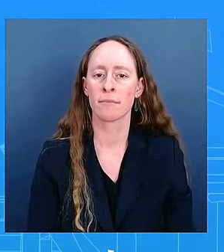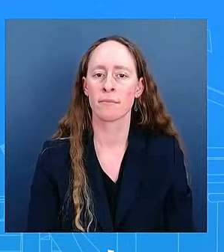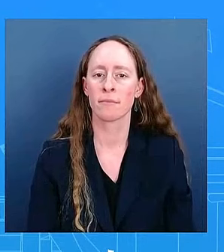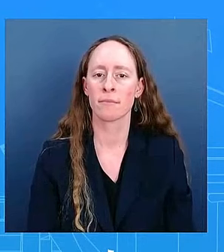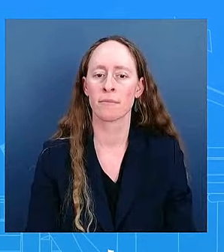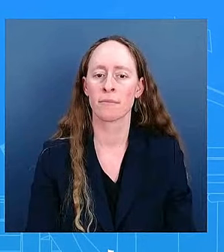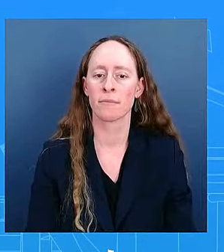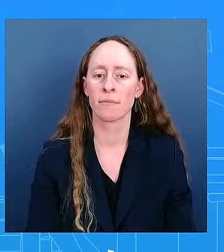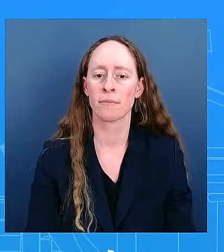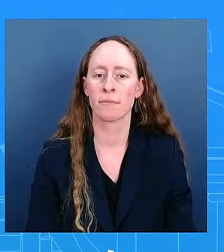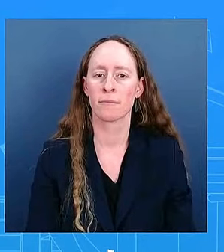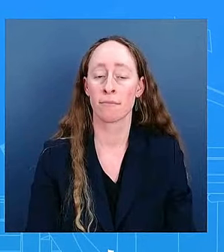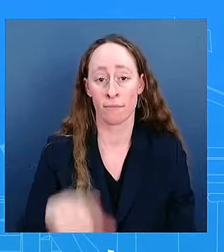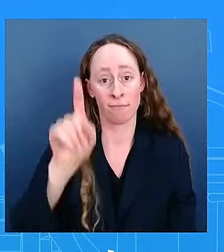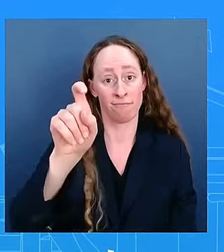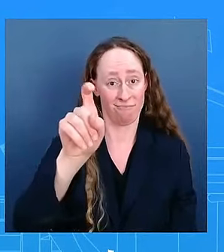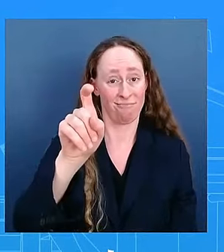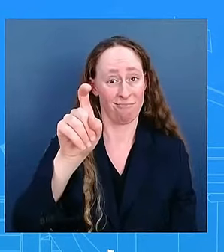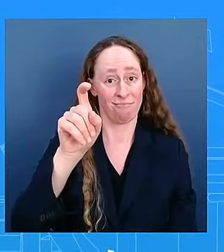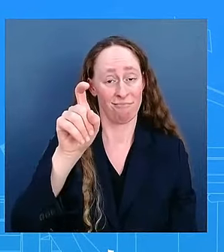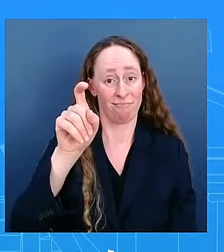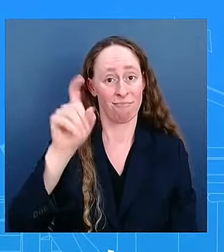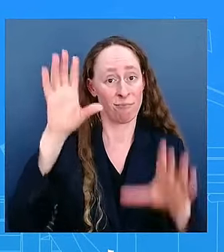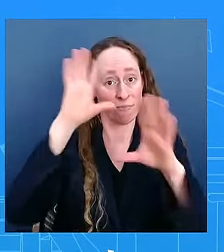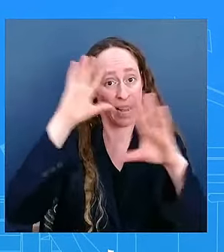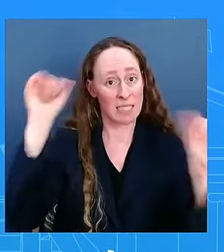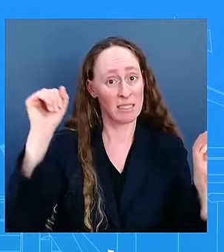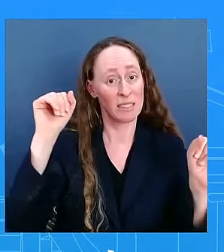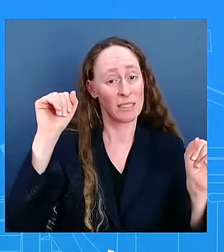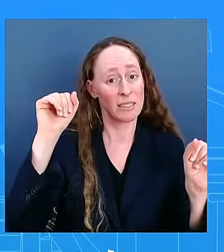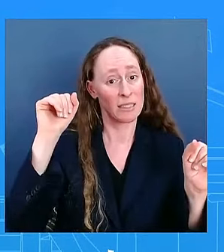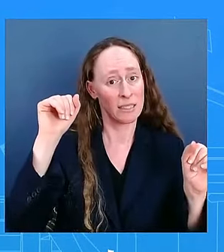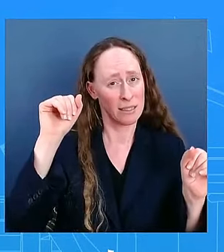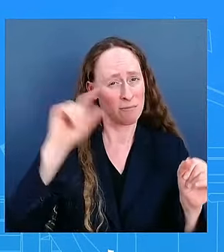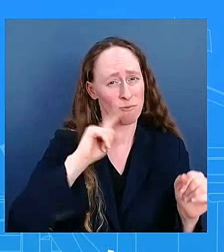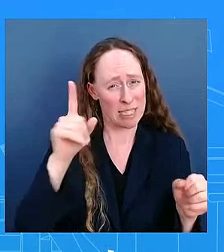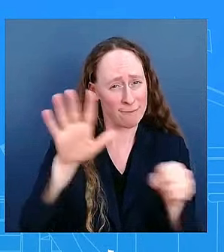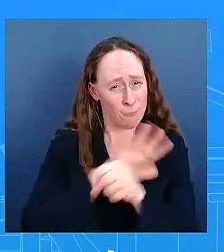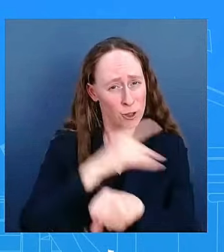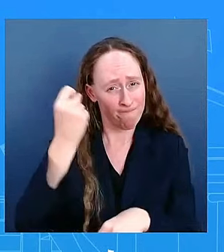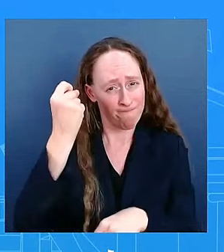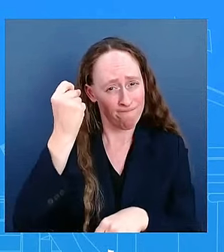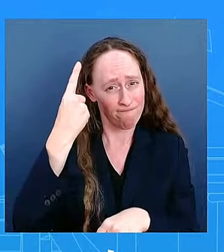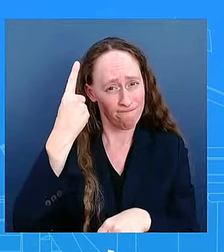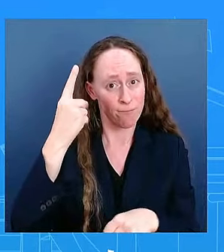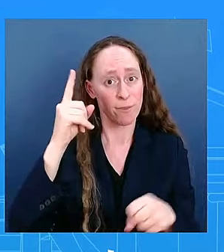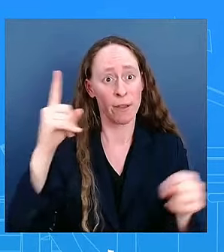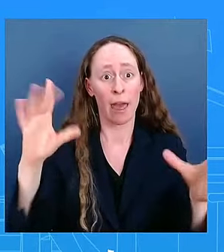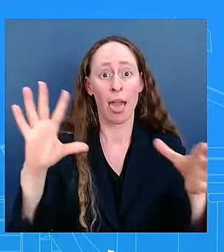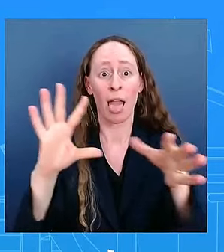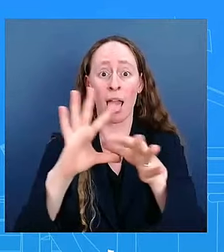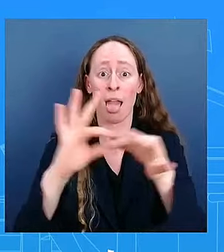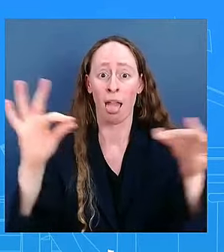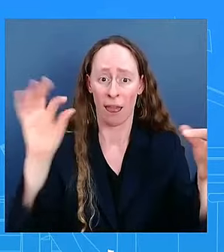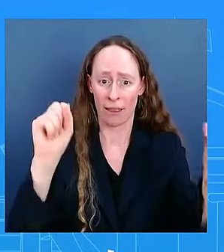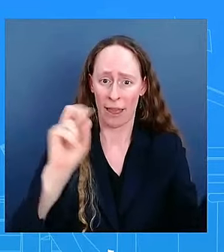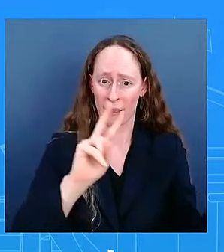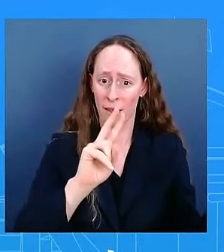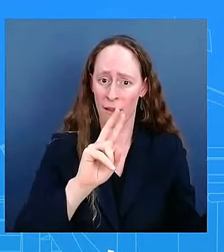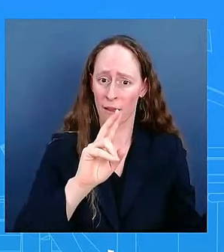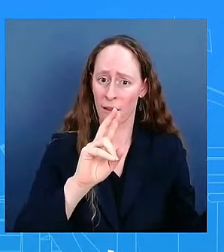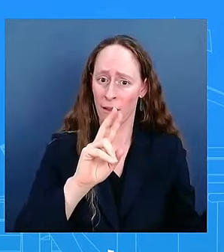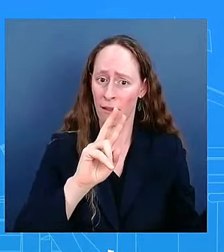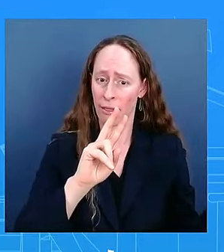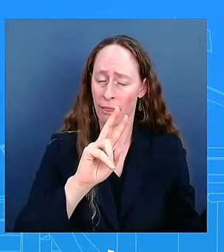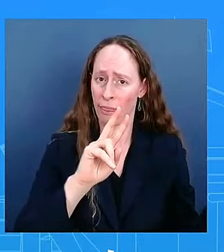problematic or was it only after conversations with aids i'm not going to get into into a process i think what's important is the president put